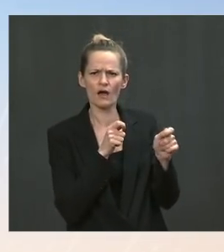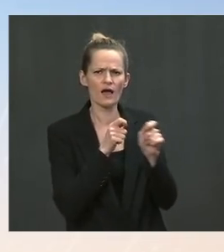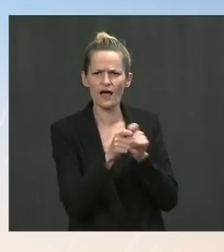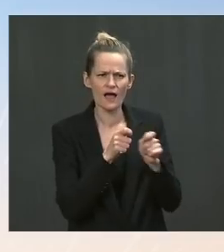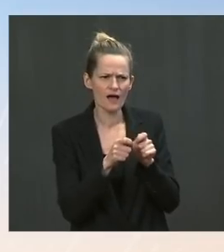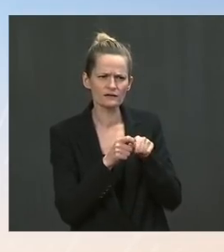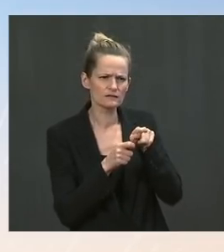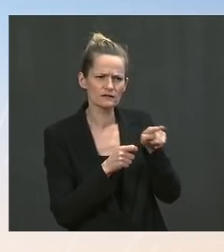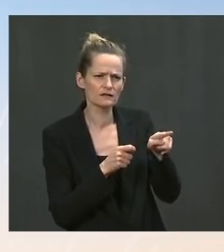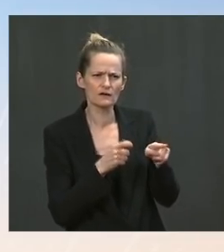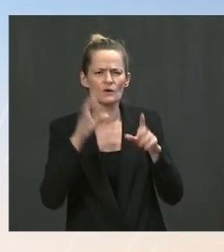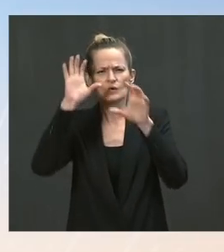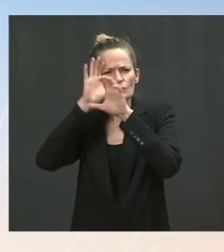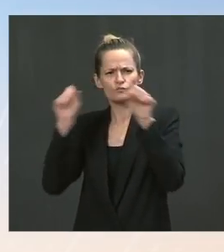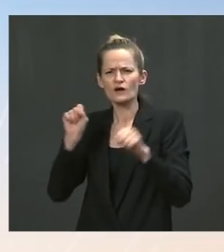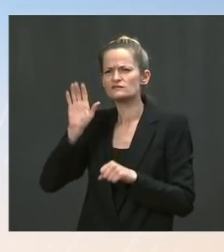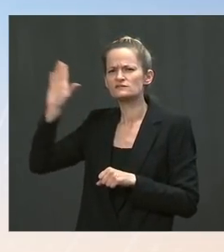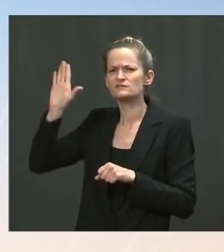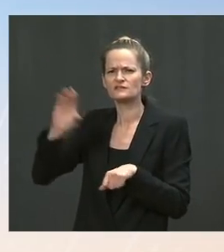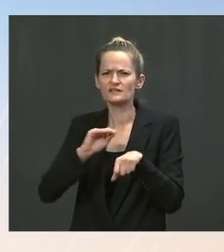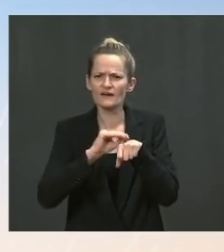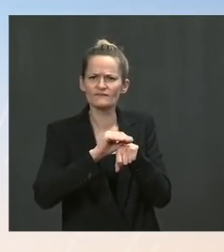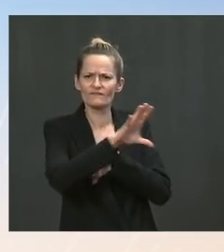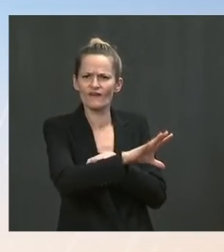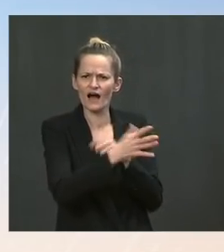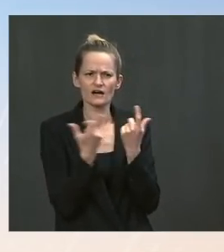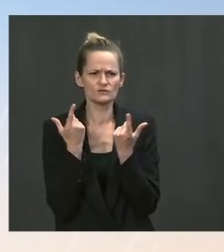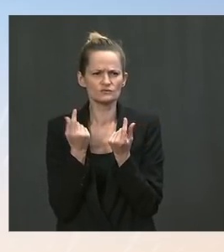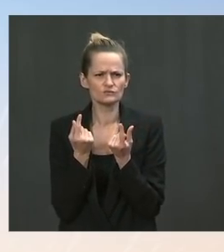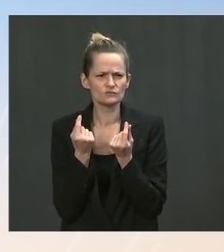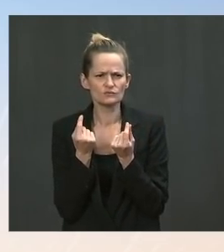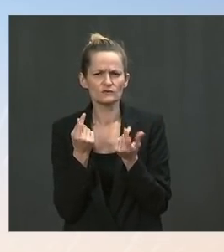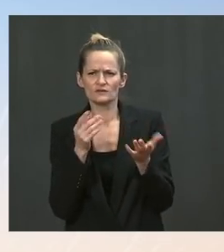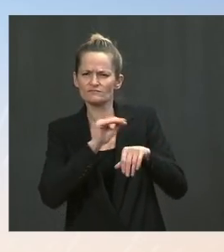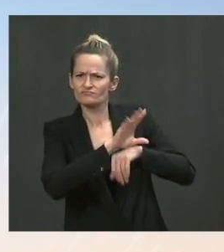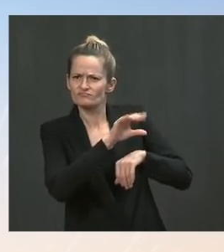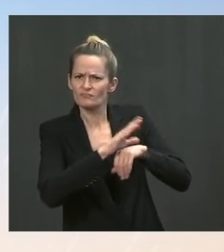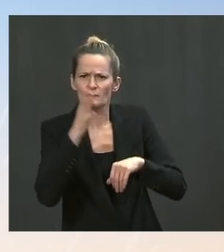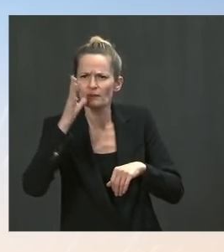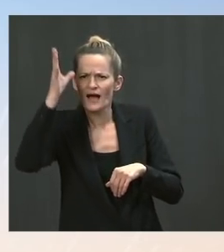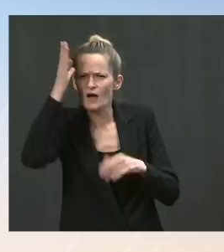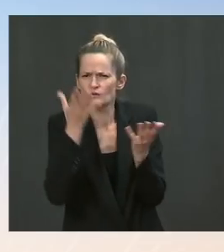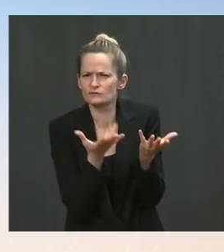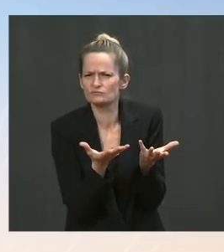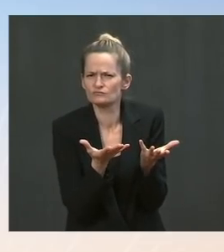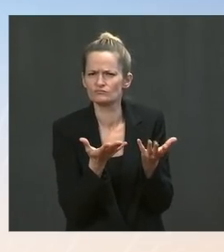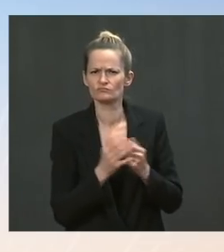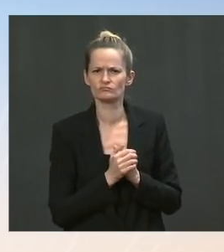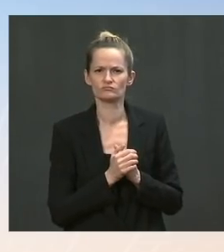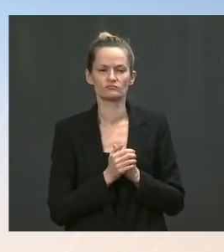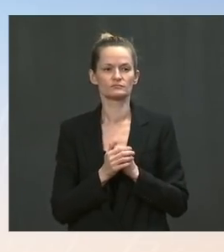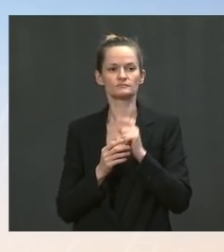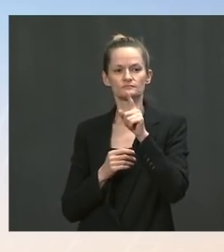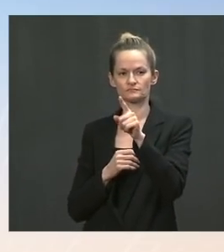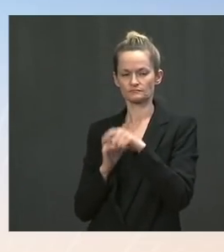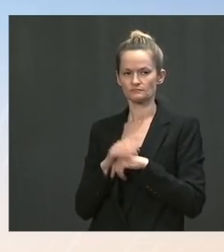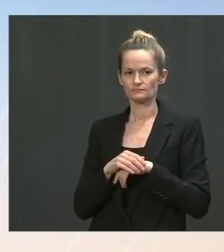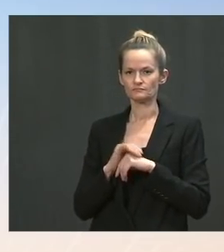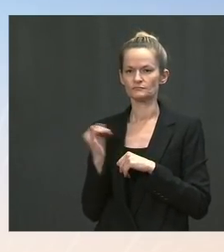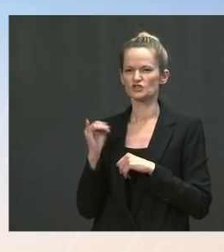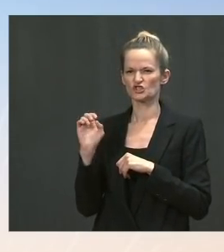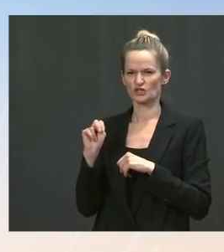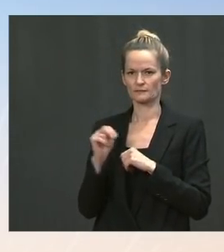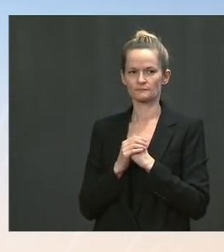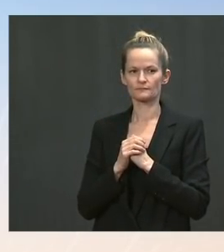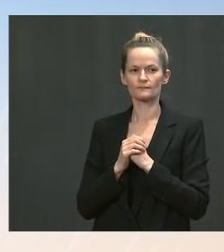the advice from the White House to parents who weren't worried about their kids in school? Ms. Well, since you reminded me, I also want to, since you, for anyone who doesn't know Kevin